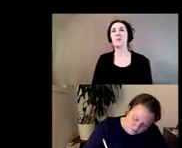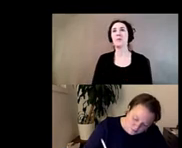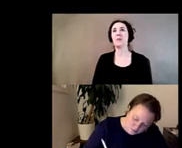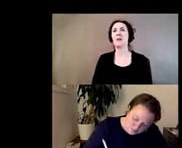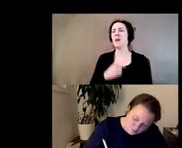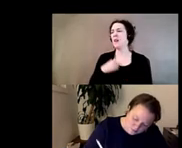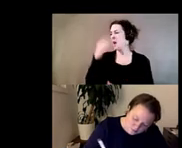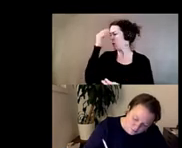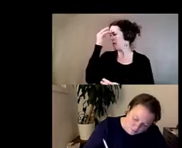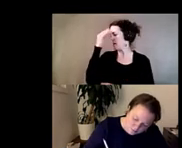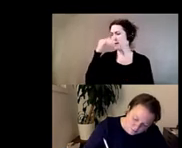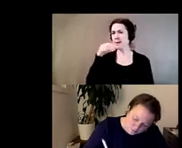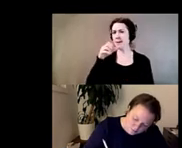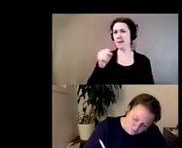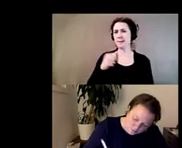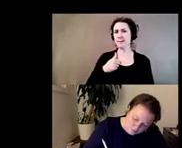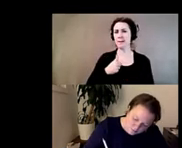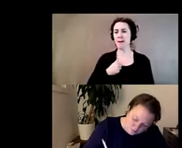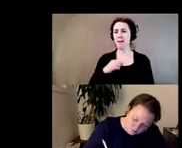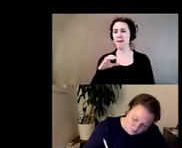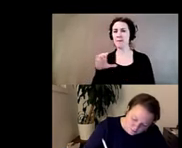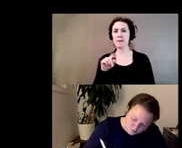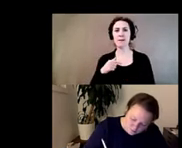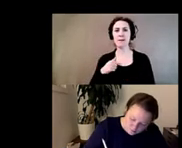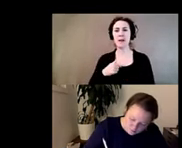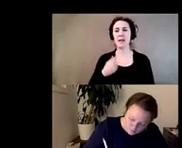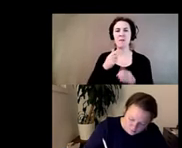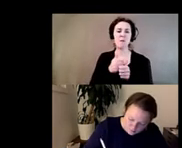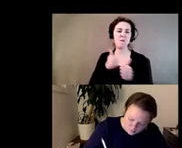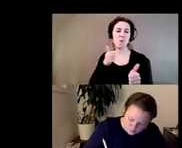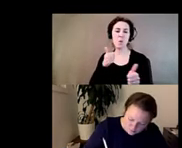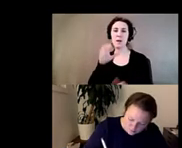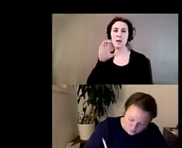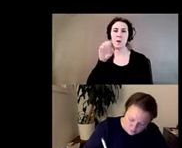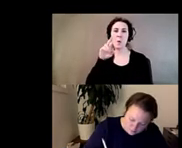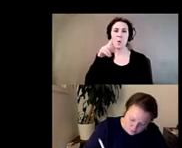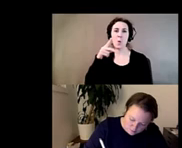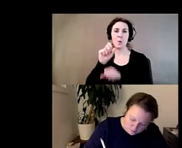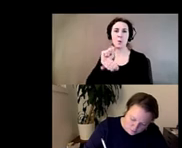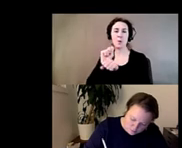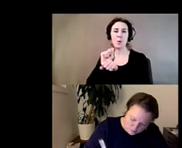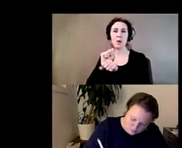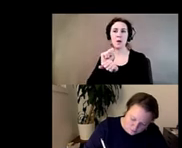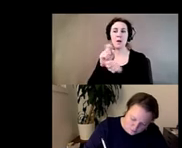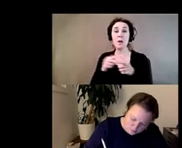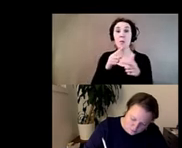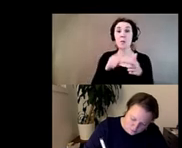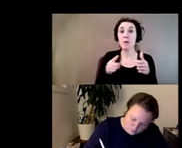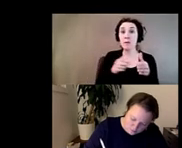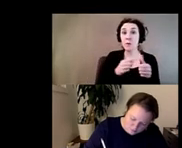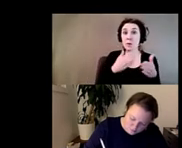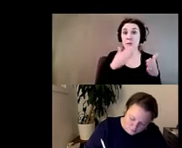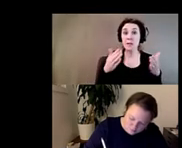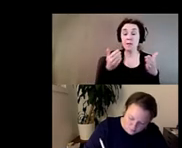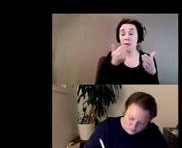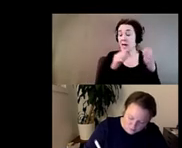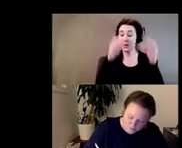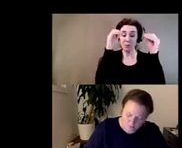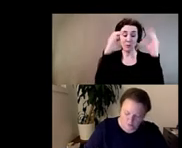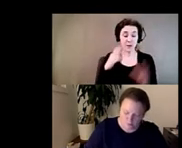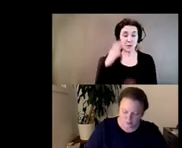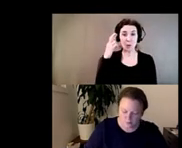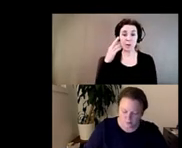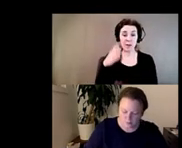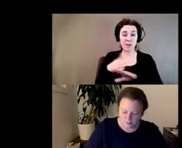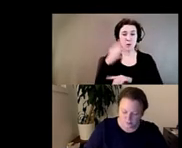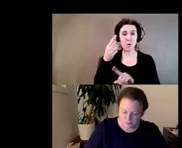myself like yes i've done it i have avoided corporate work and then the first thing that anybody who becomes a professor realizes within like the first month of the job is you're like i